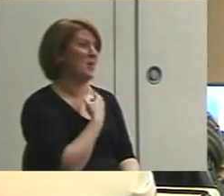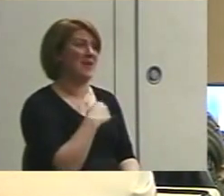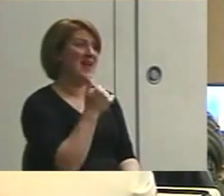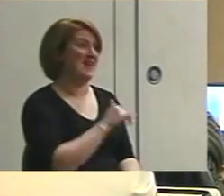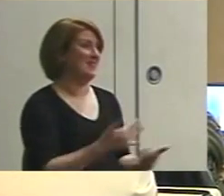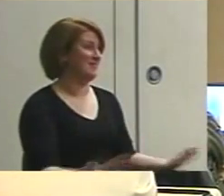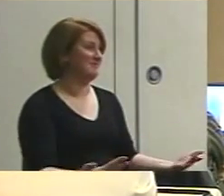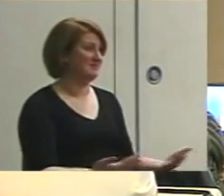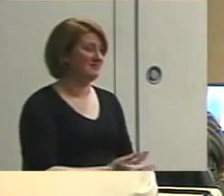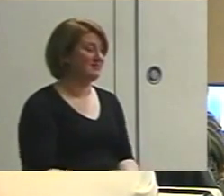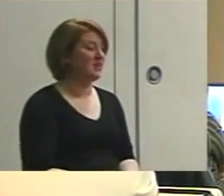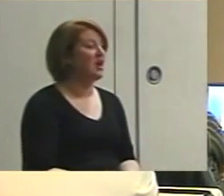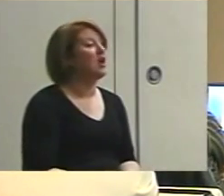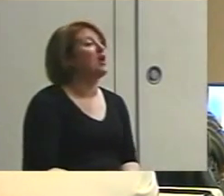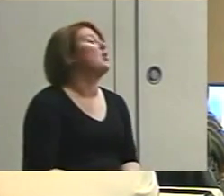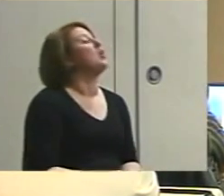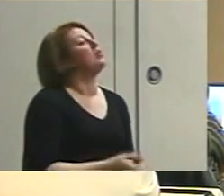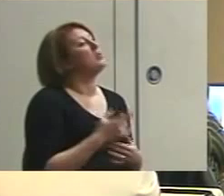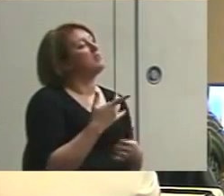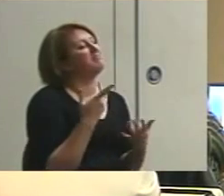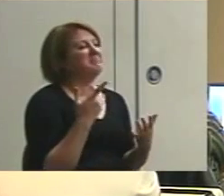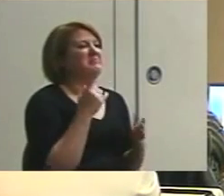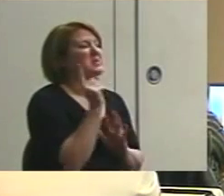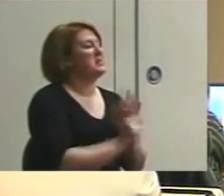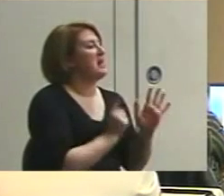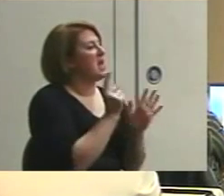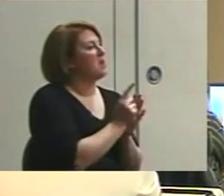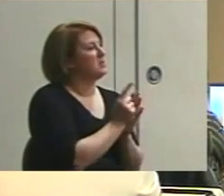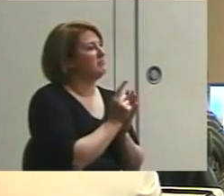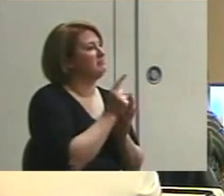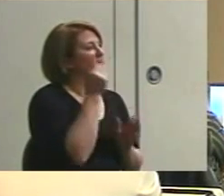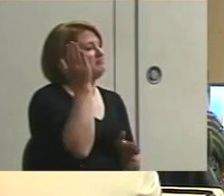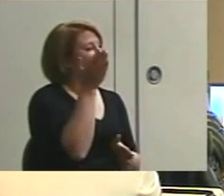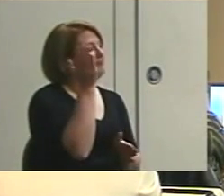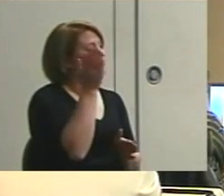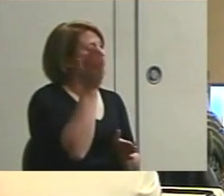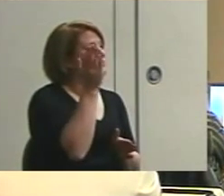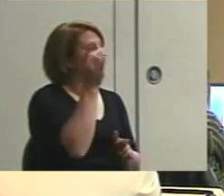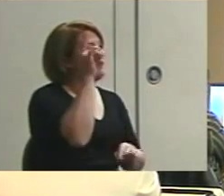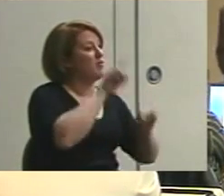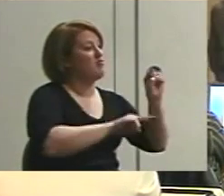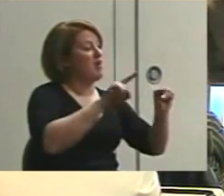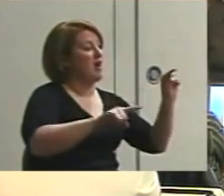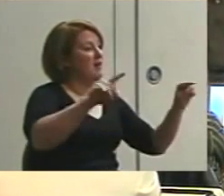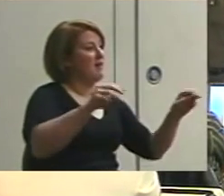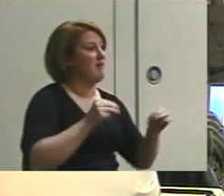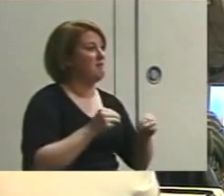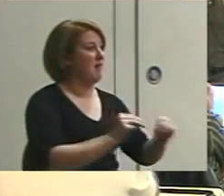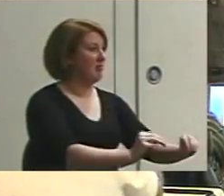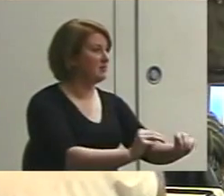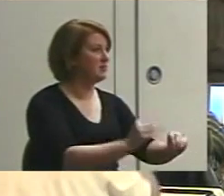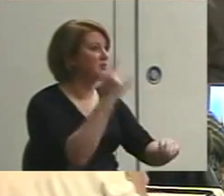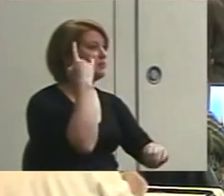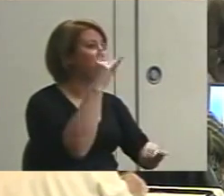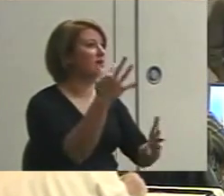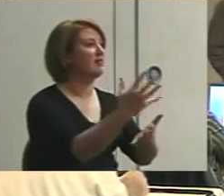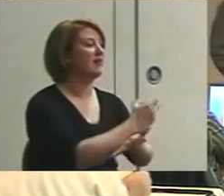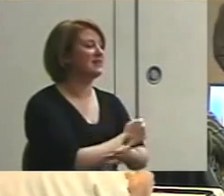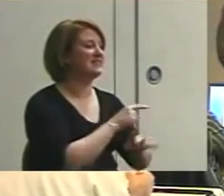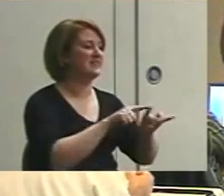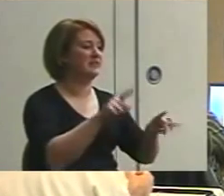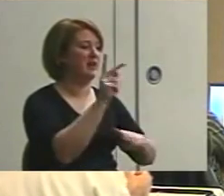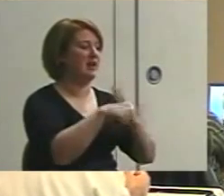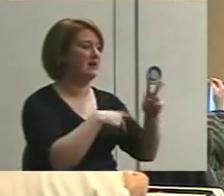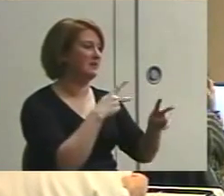So what I'd like to do is spend about an hour just talking about a variety of methods for collecting different